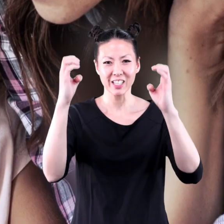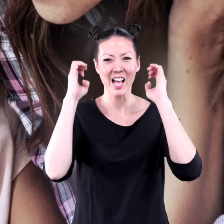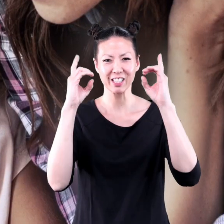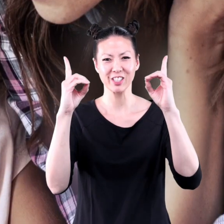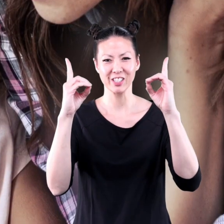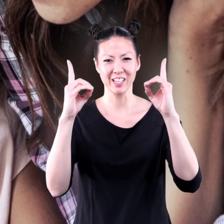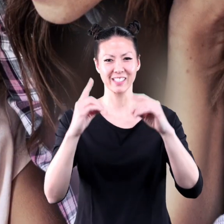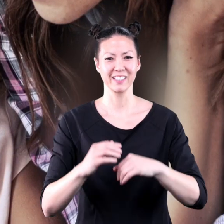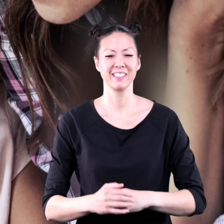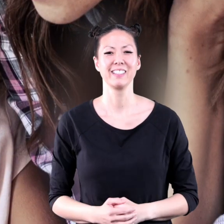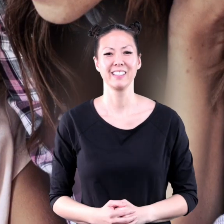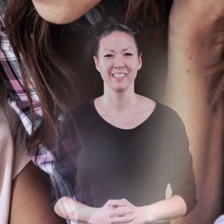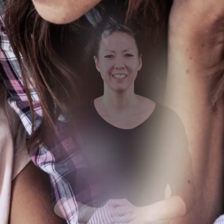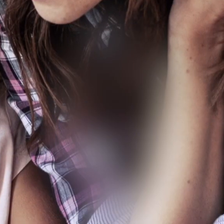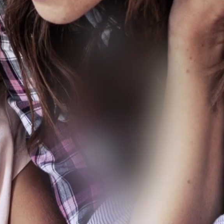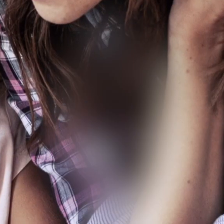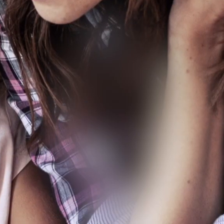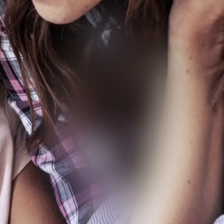per